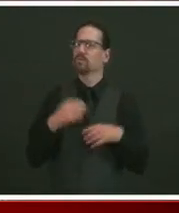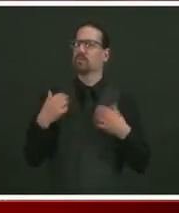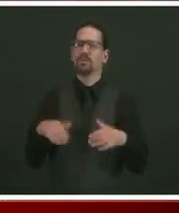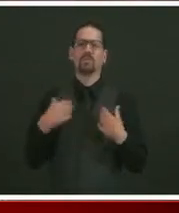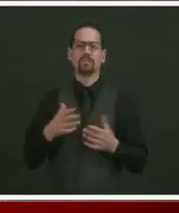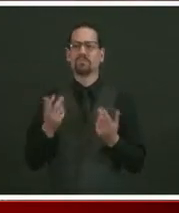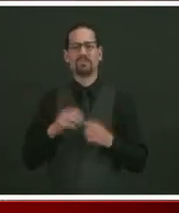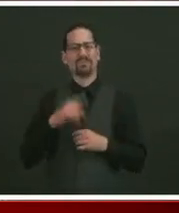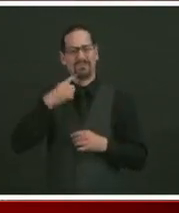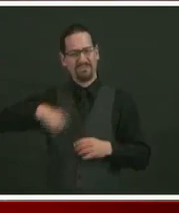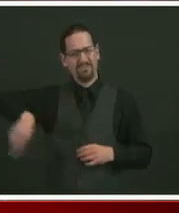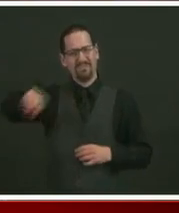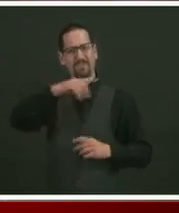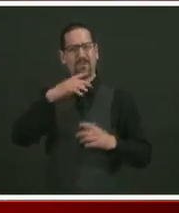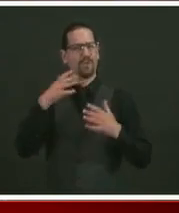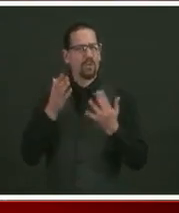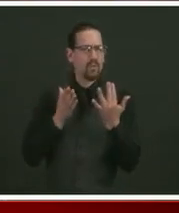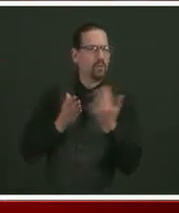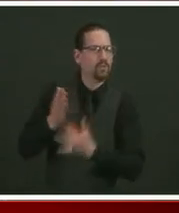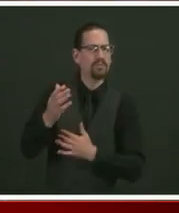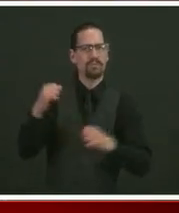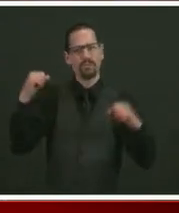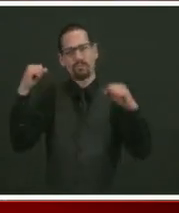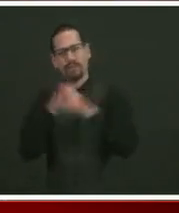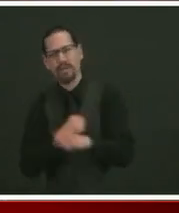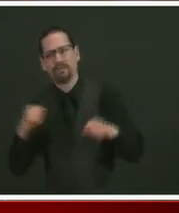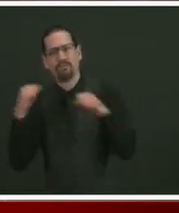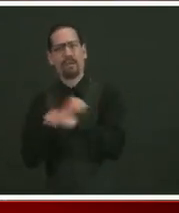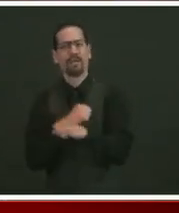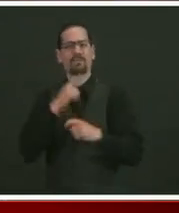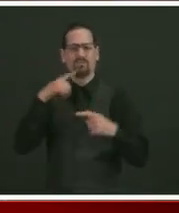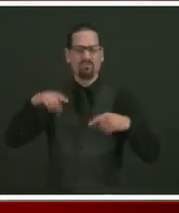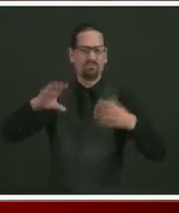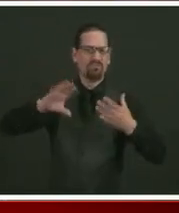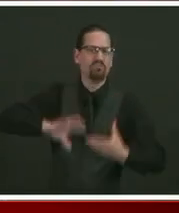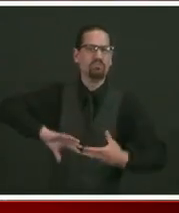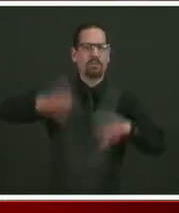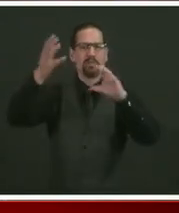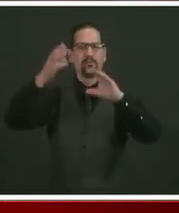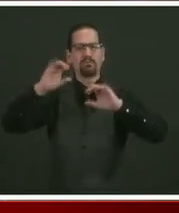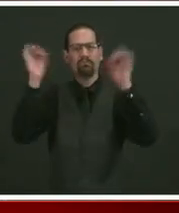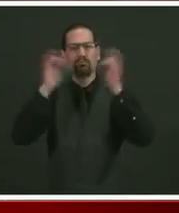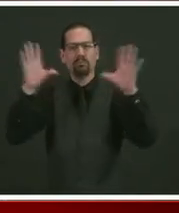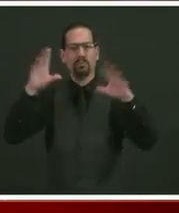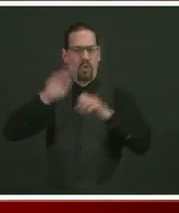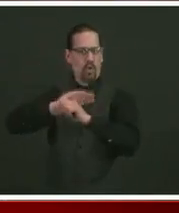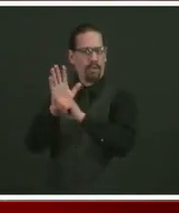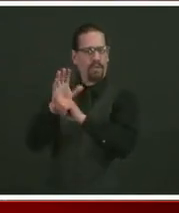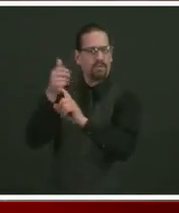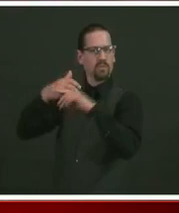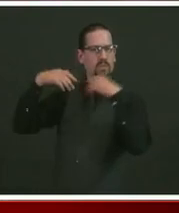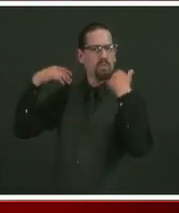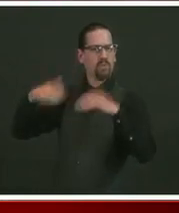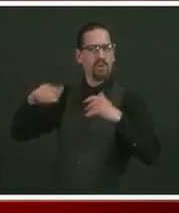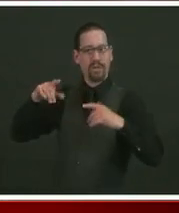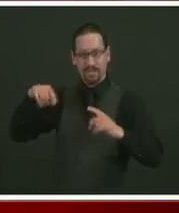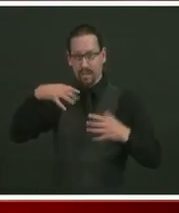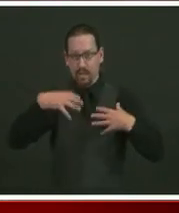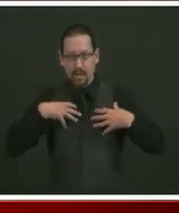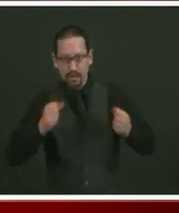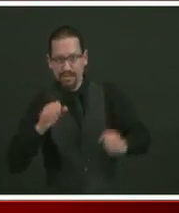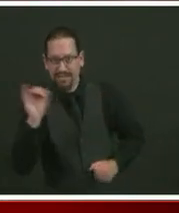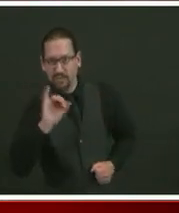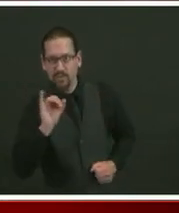together this public health crisis, health care is on everybody's mind. And I will say this.